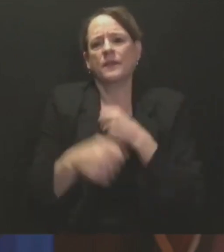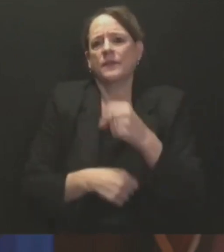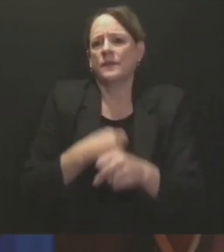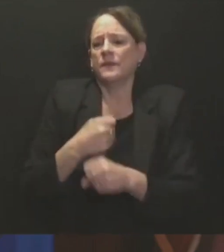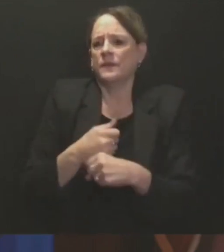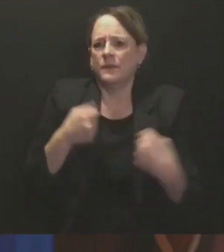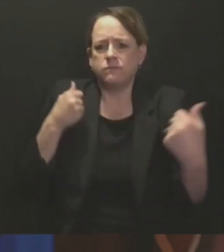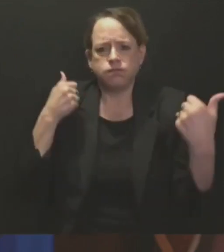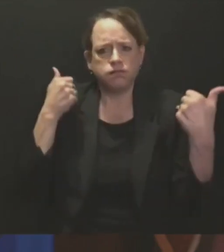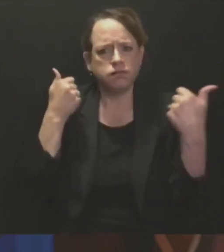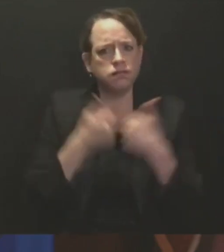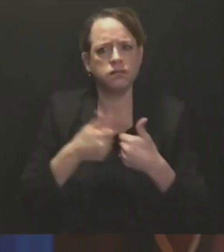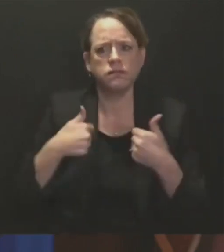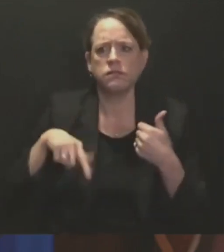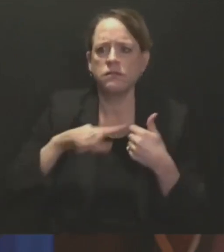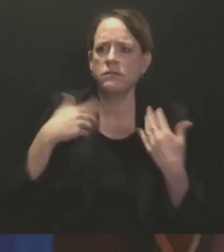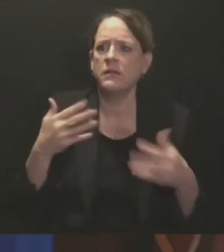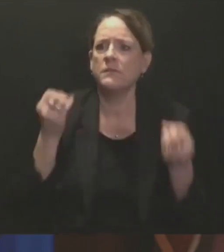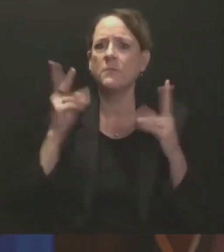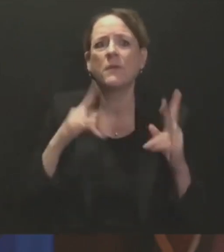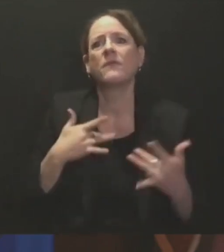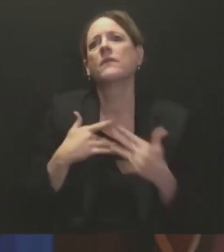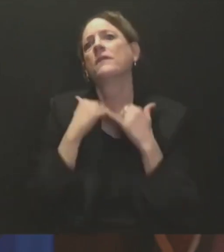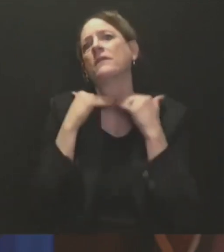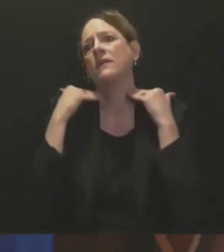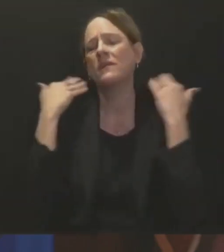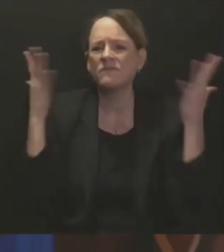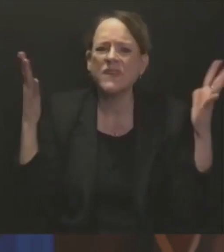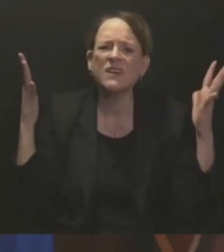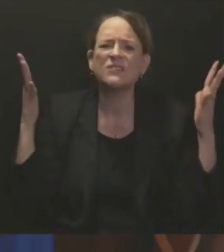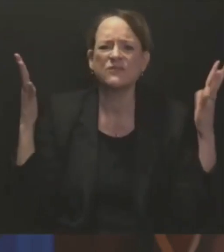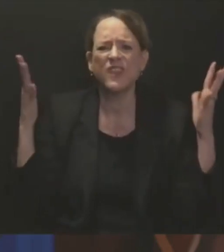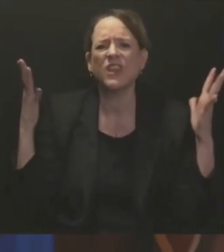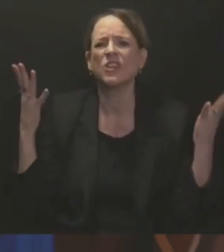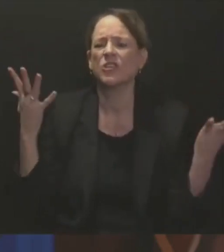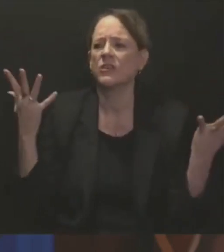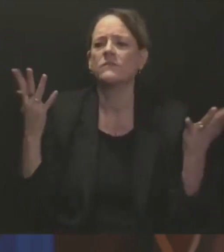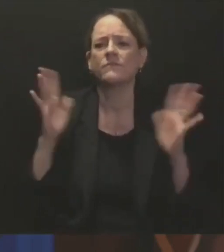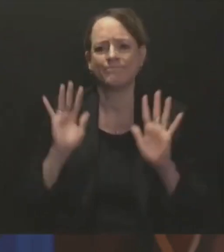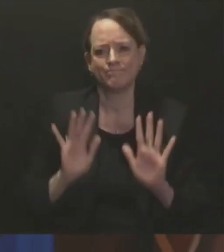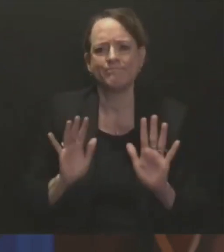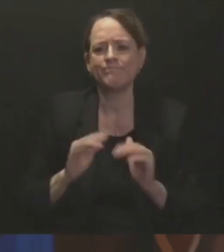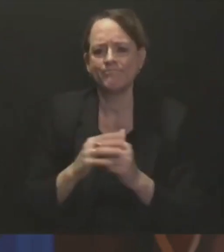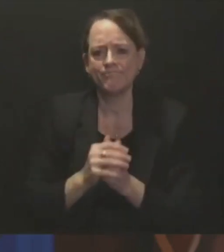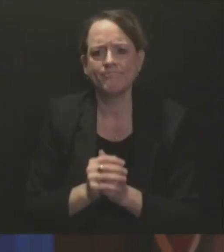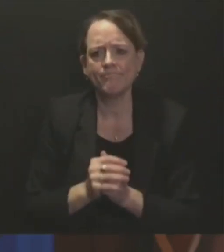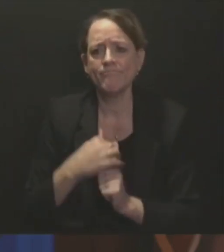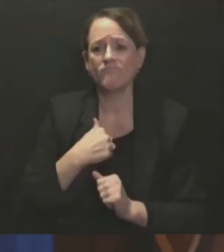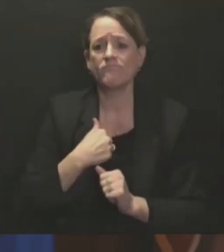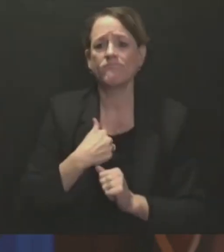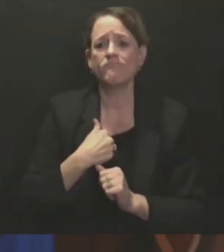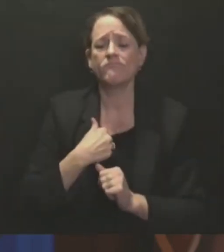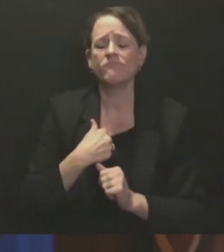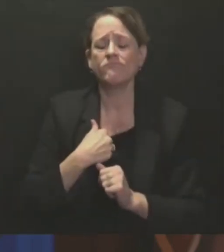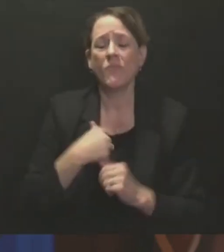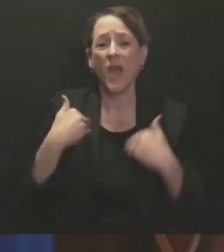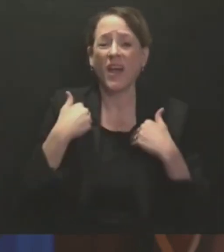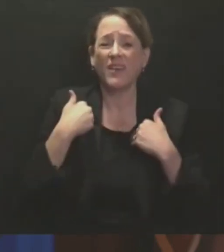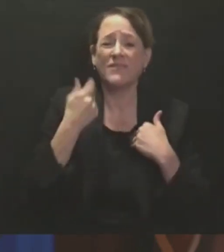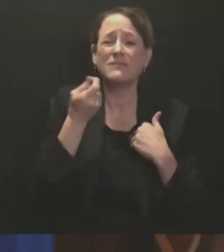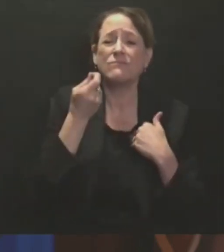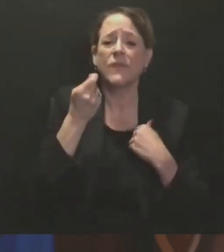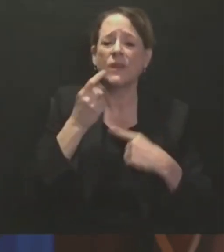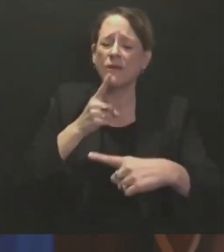But as I stand here tonight, I'll tell you that I'm hopeful that we can beat this virus and we can rebuild